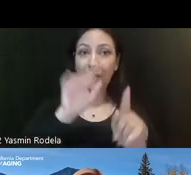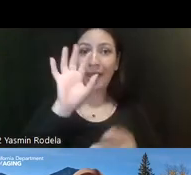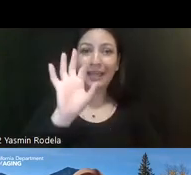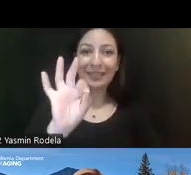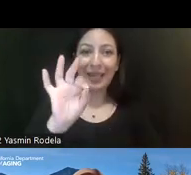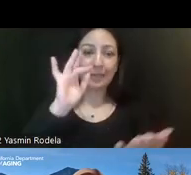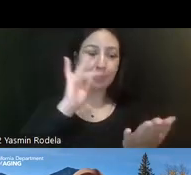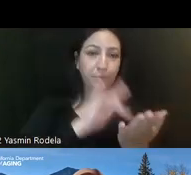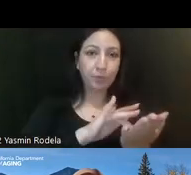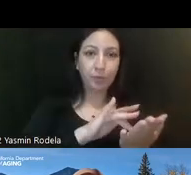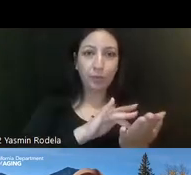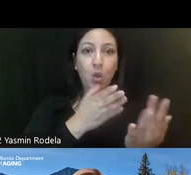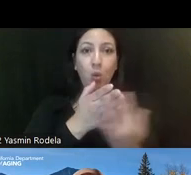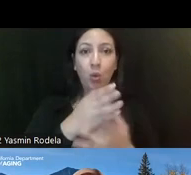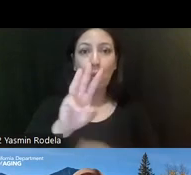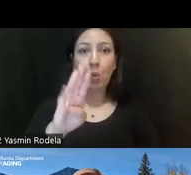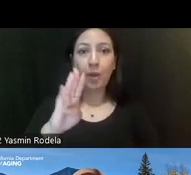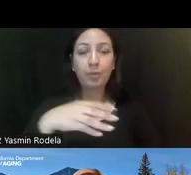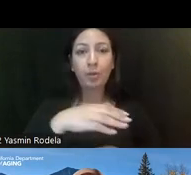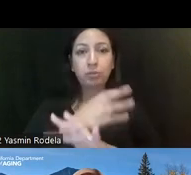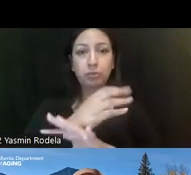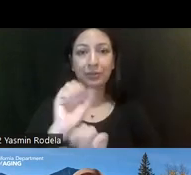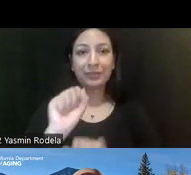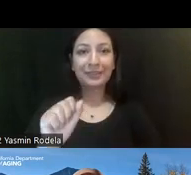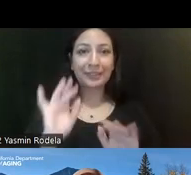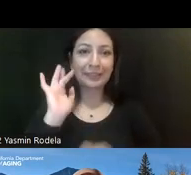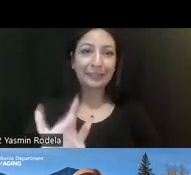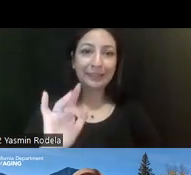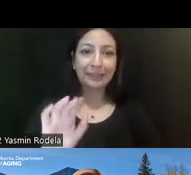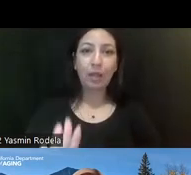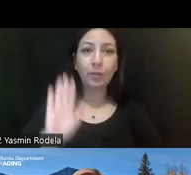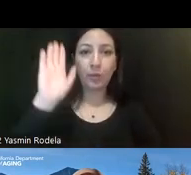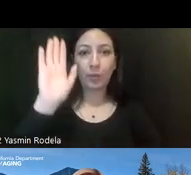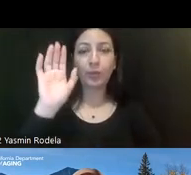Attendees via webinar can click the raise hand button.